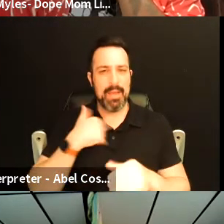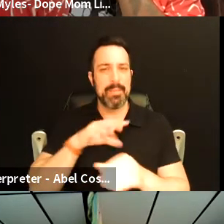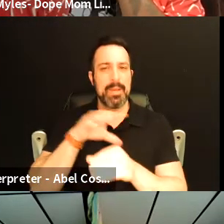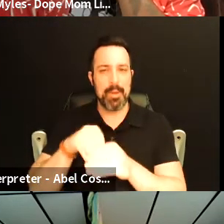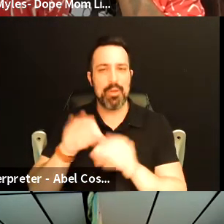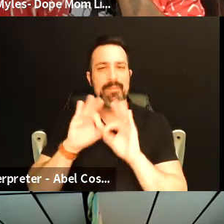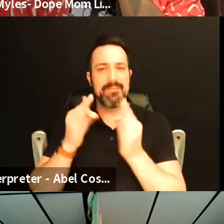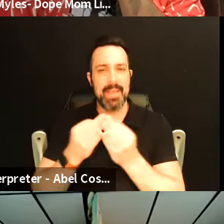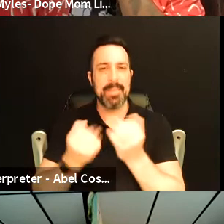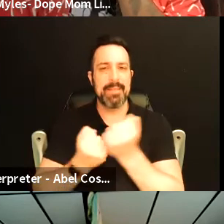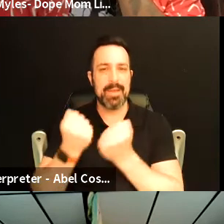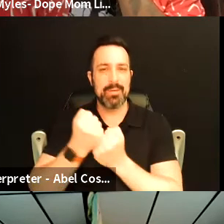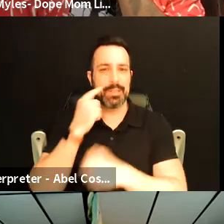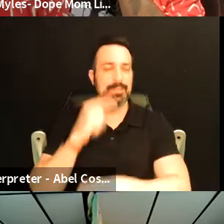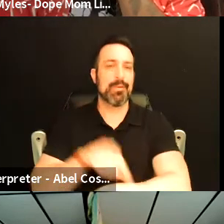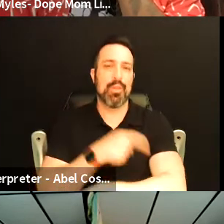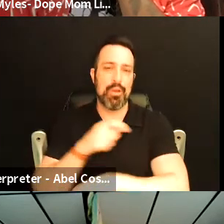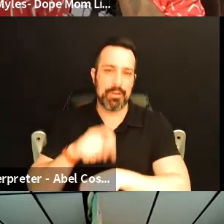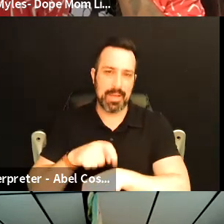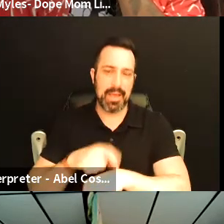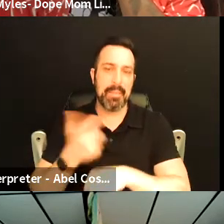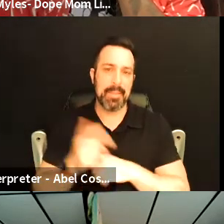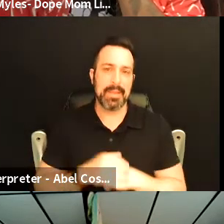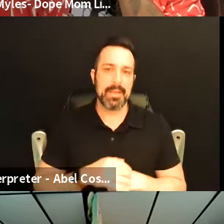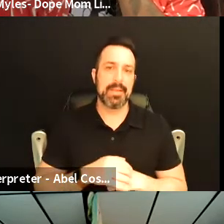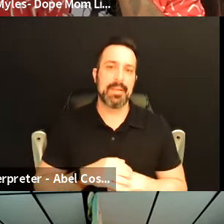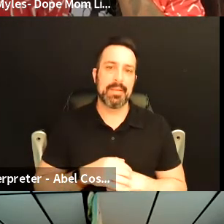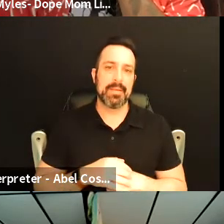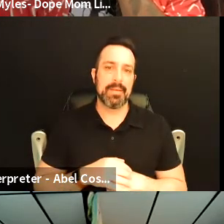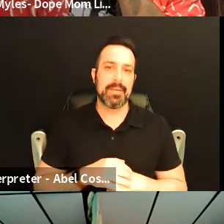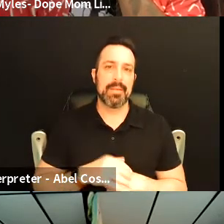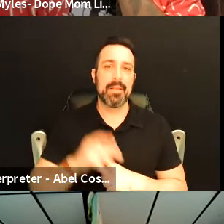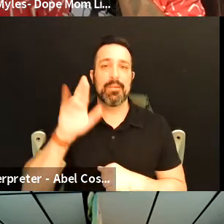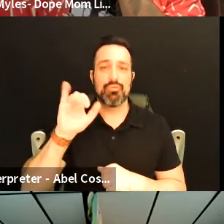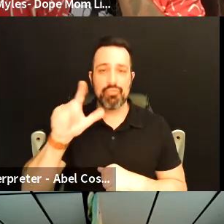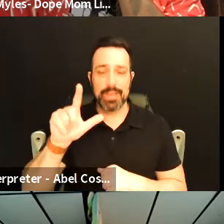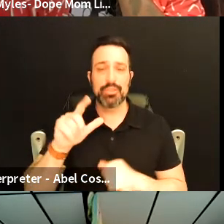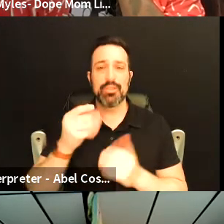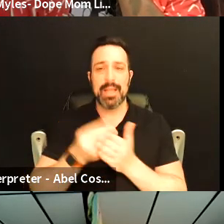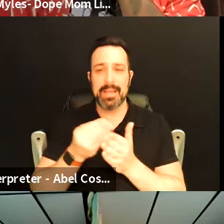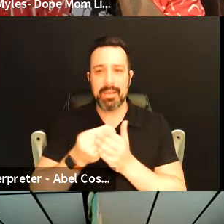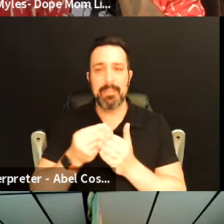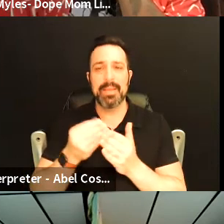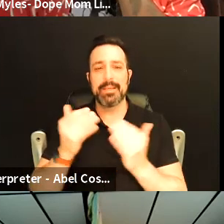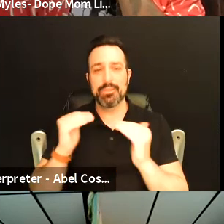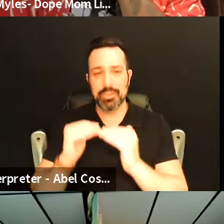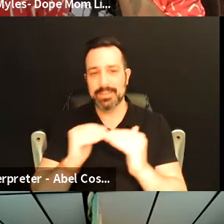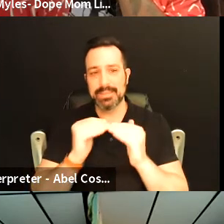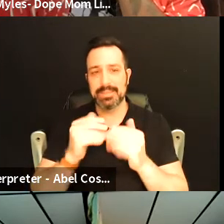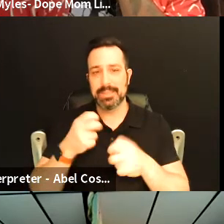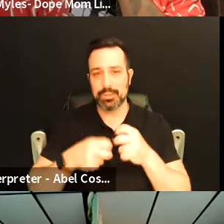these family foundations for a very long time that um does racial and economic justice issues and um